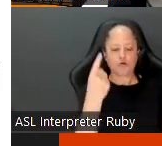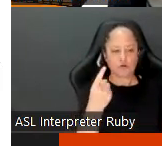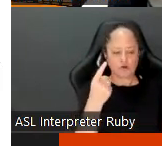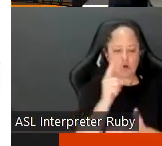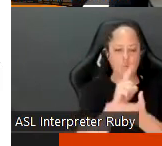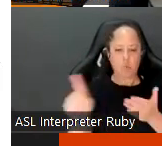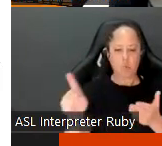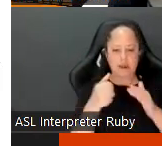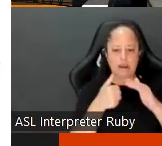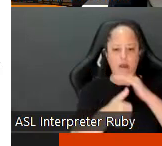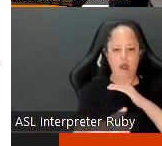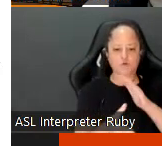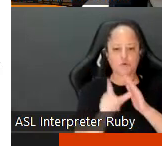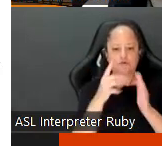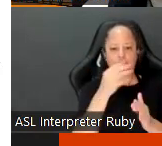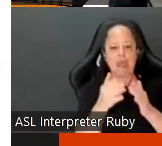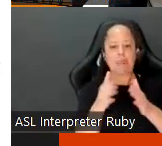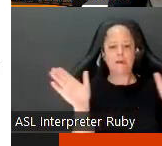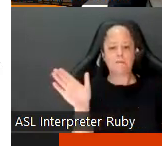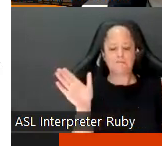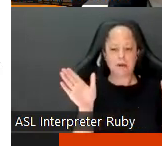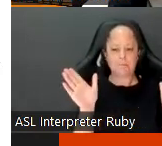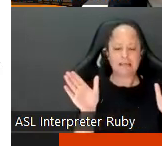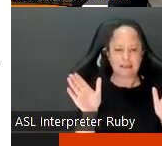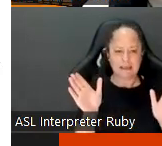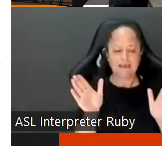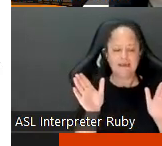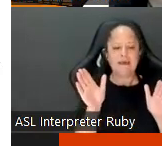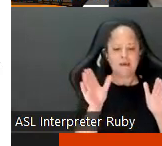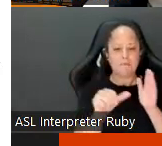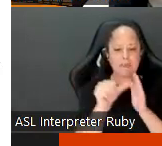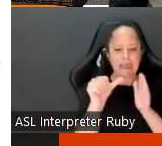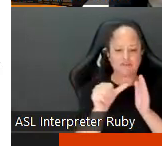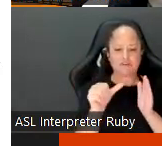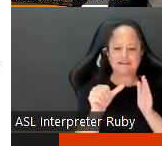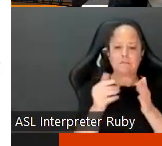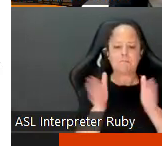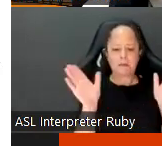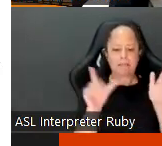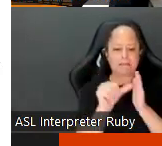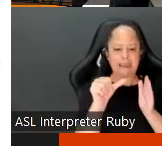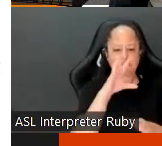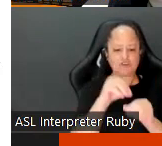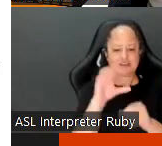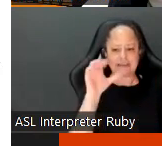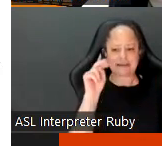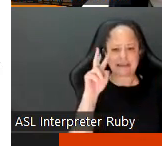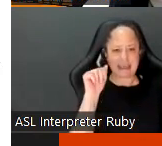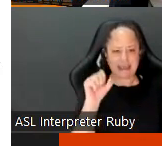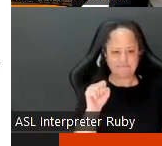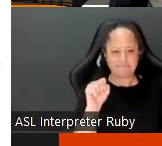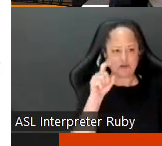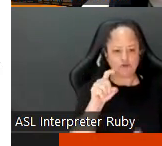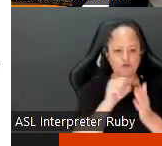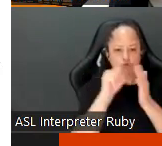and the public facing pages so the published published pages in canvas uh faculty under review should remove